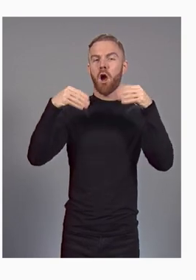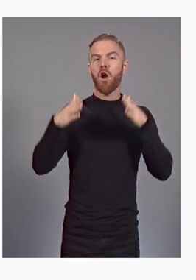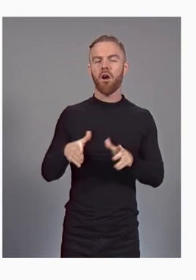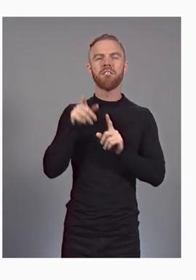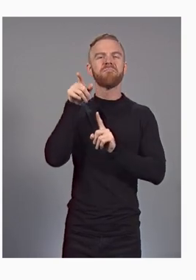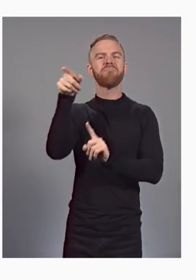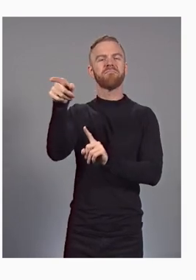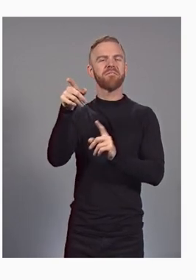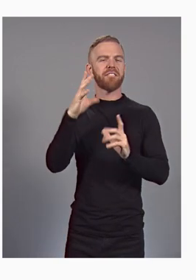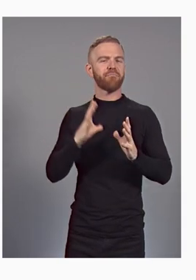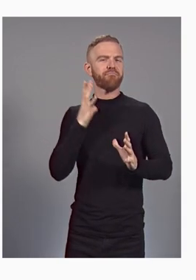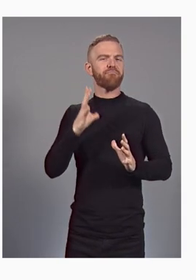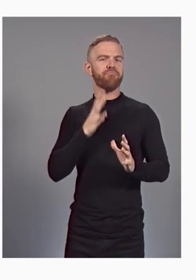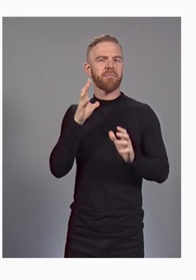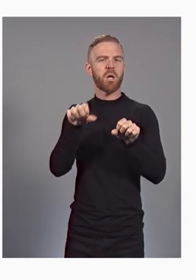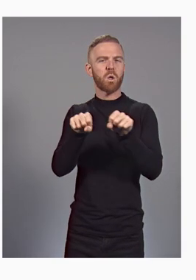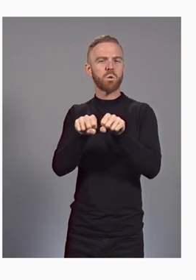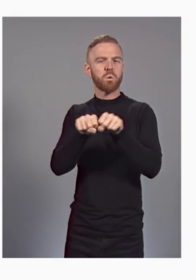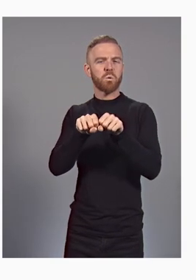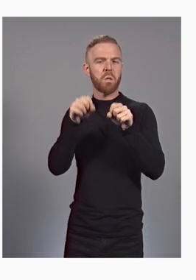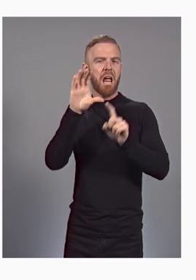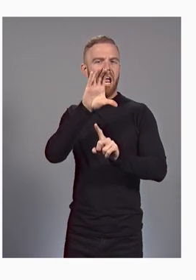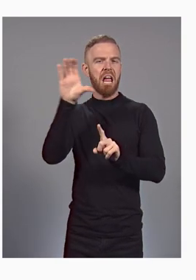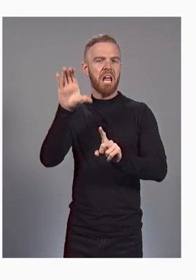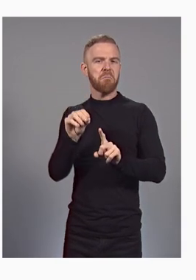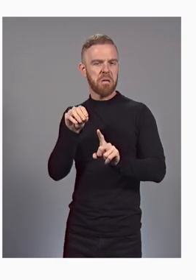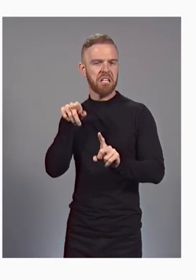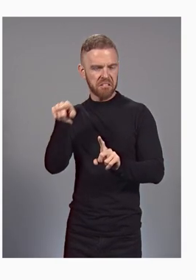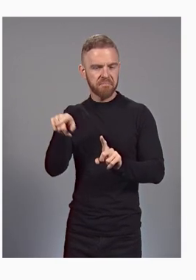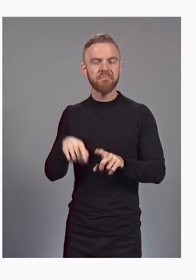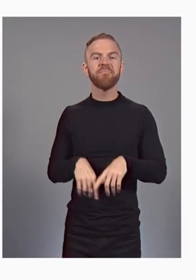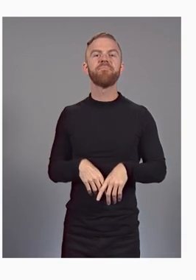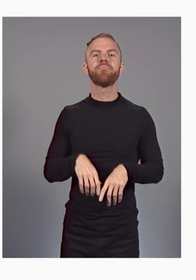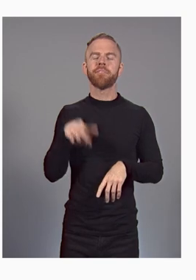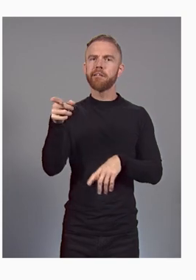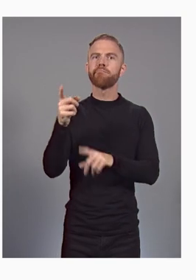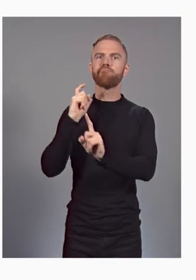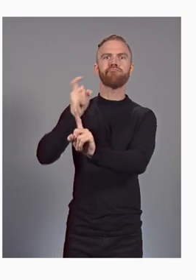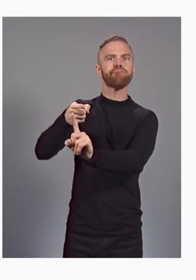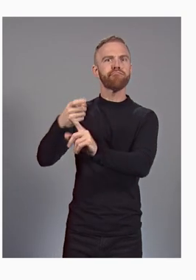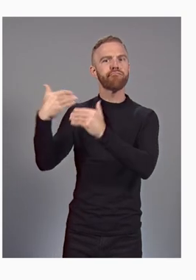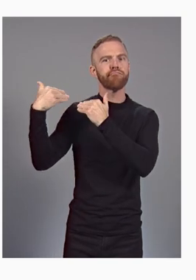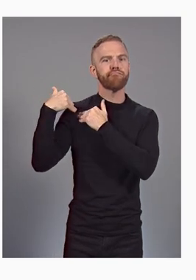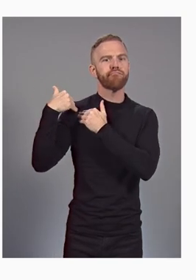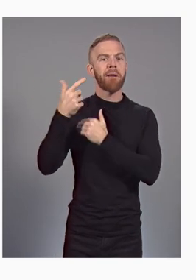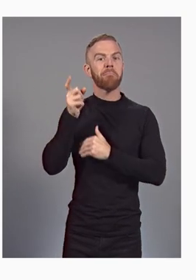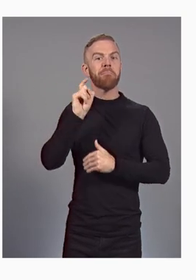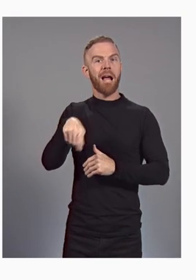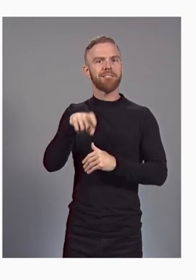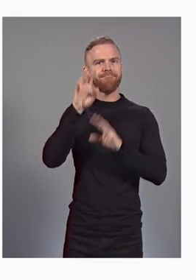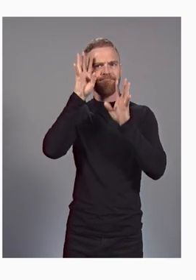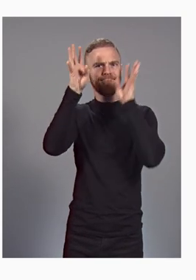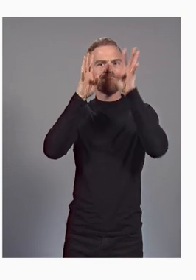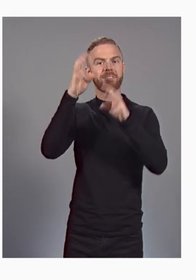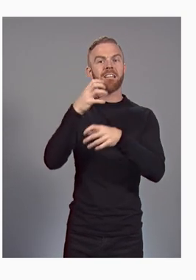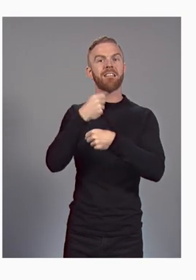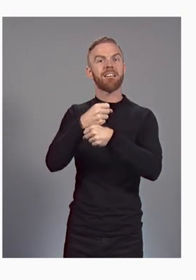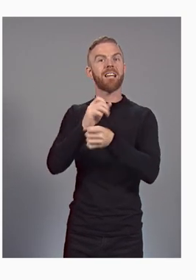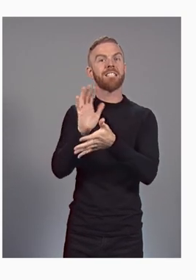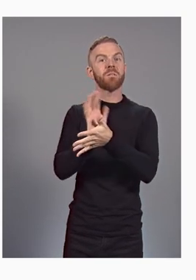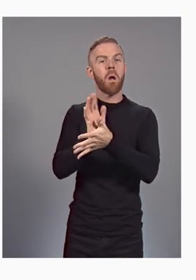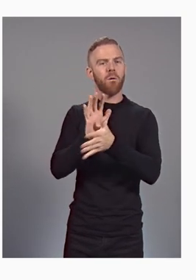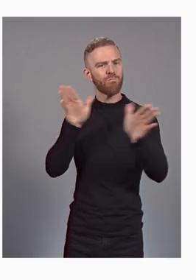at a running shoe company, footwear company. And she's been tasked with creating a video to introduce